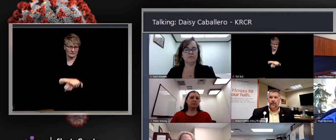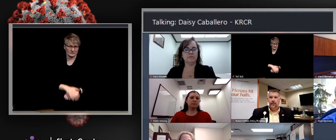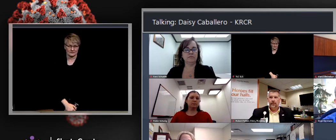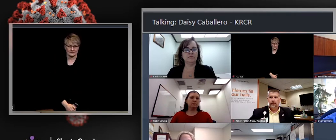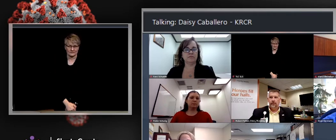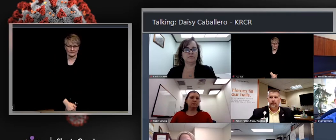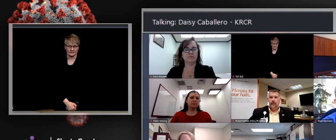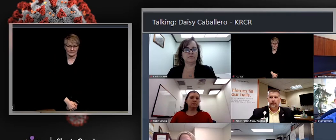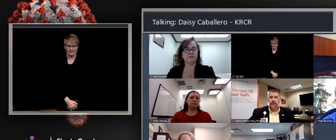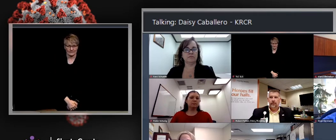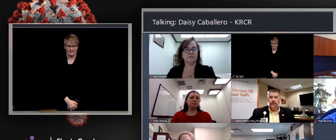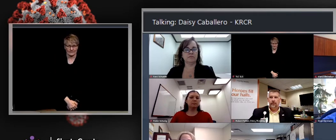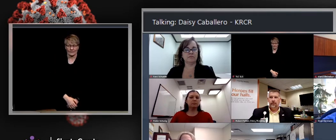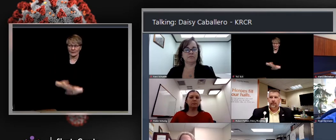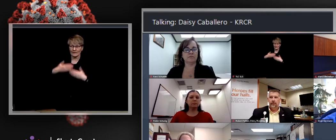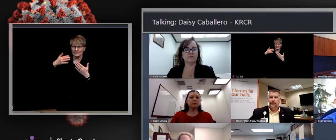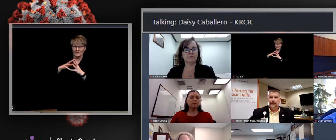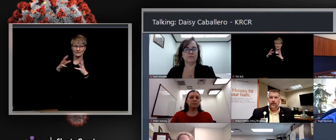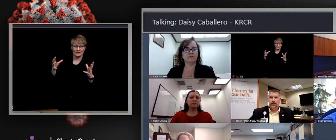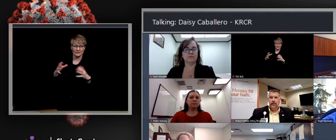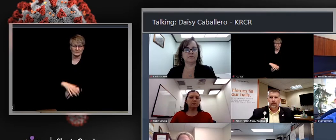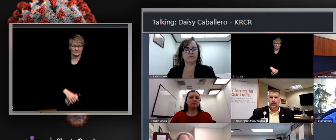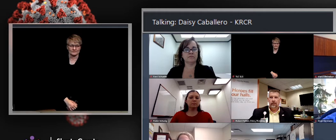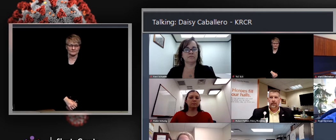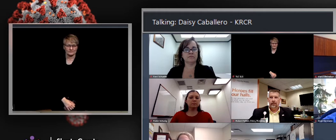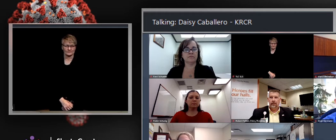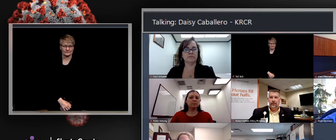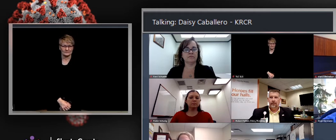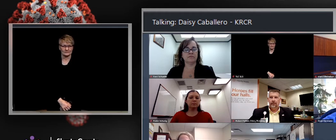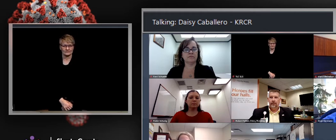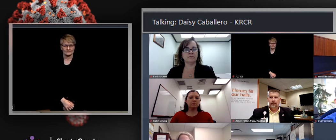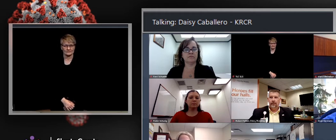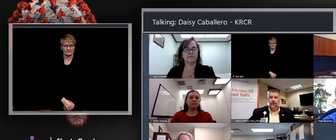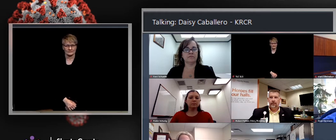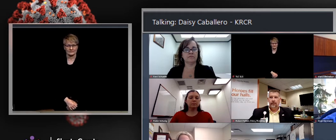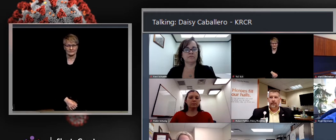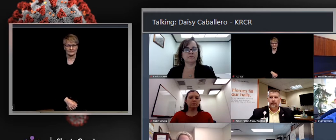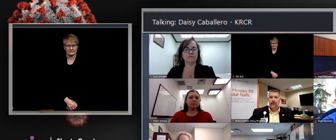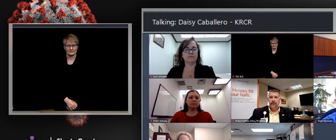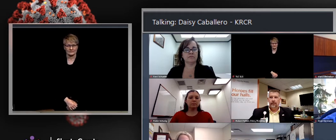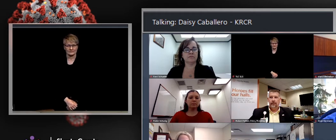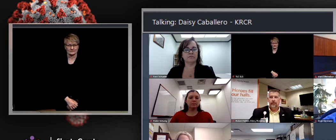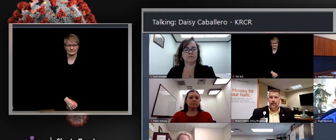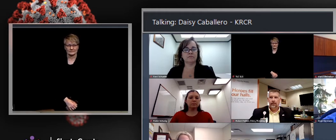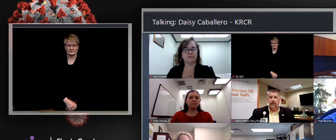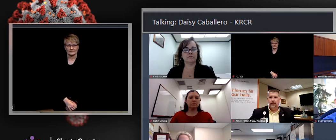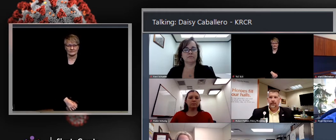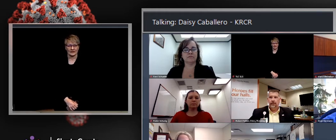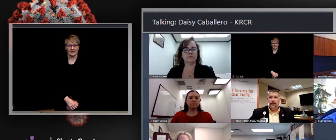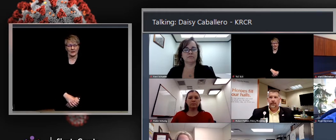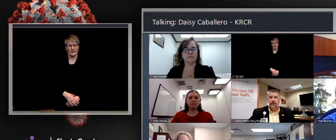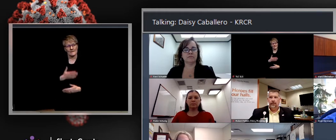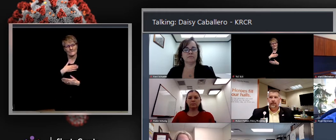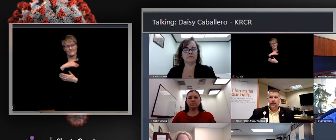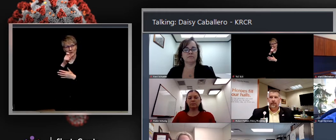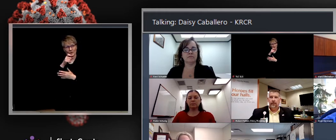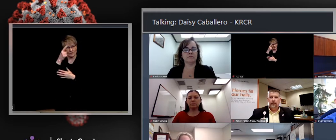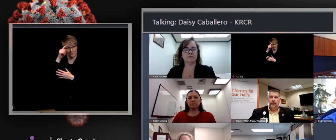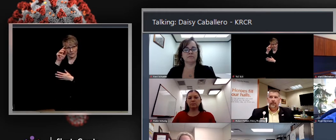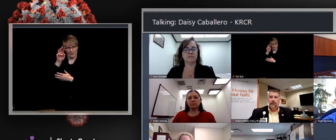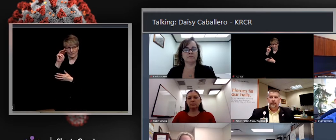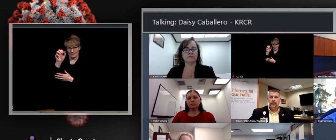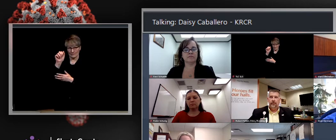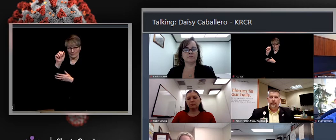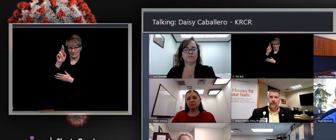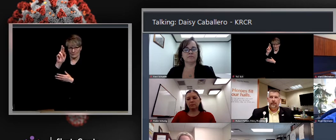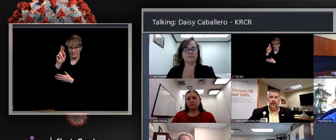Thank you very much for that. And then I don't know if this would be maybe a question that fit for Mark as he was the one that kind of started talking a little